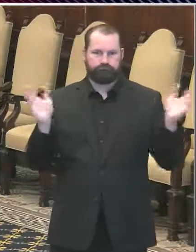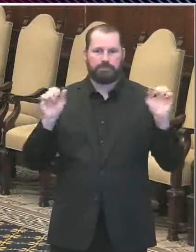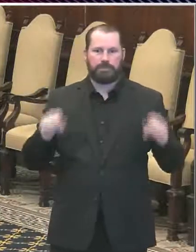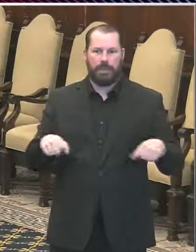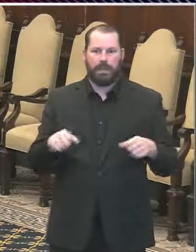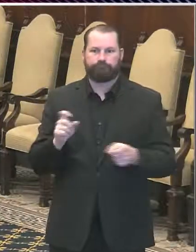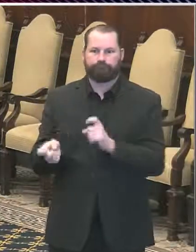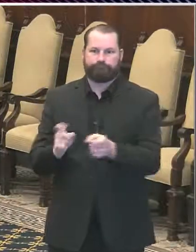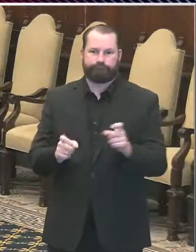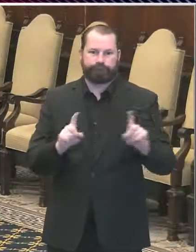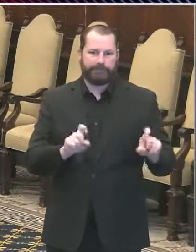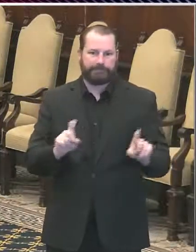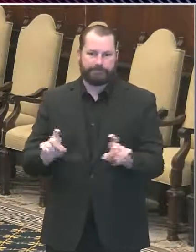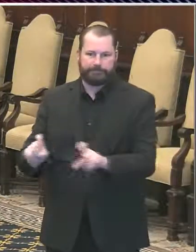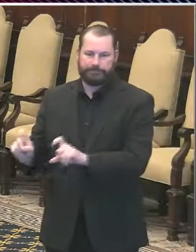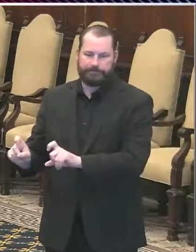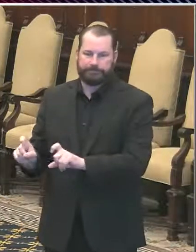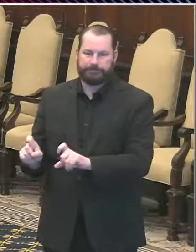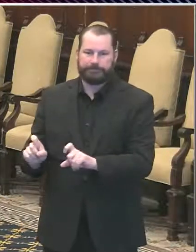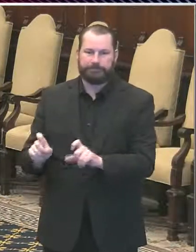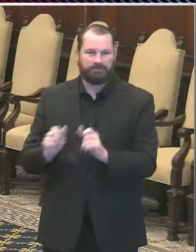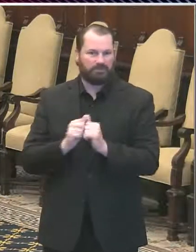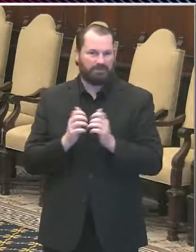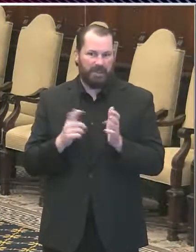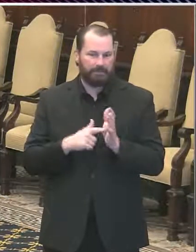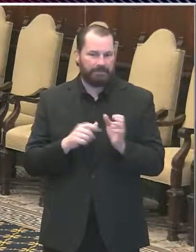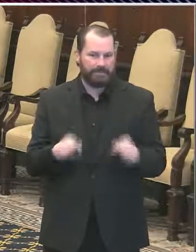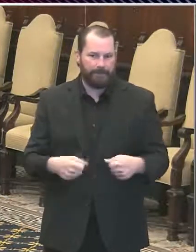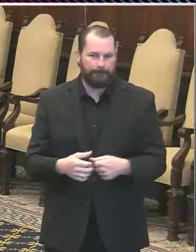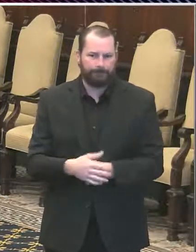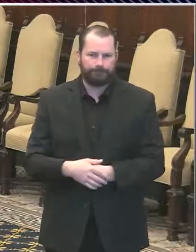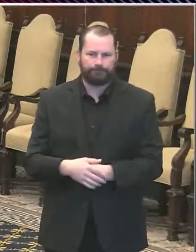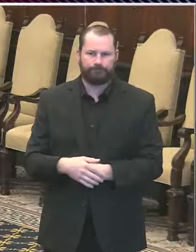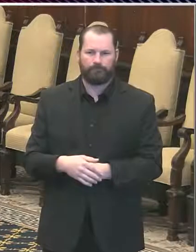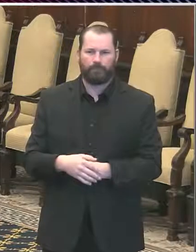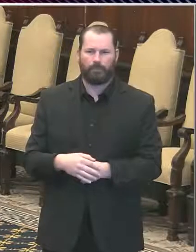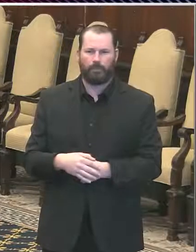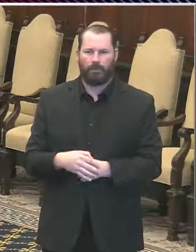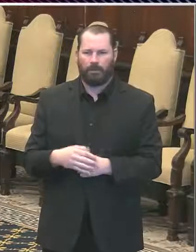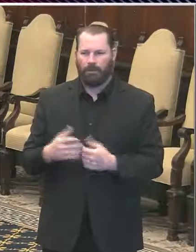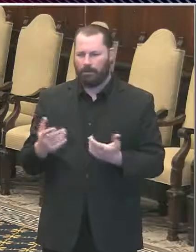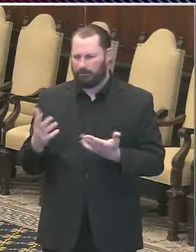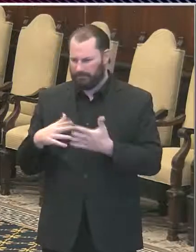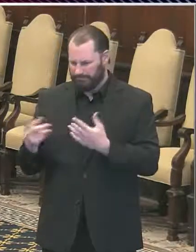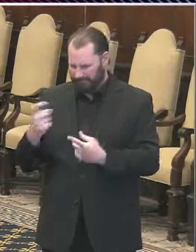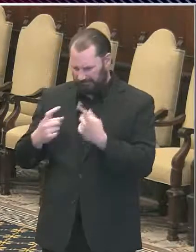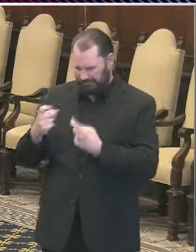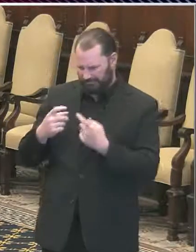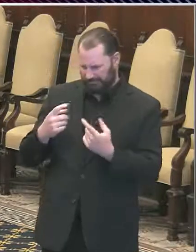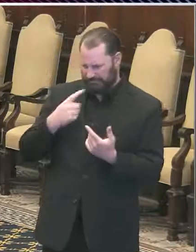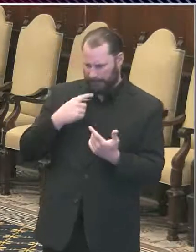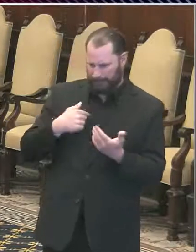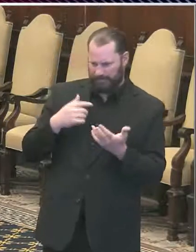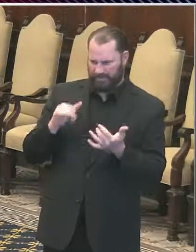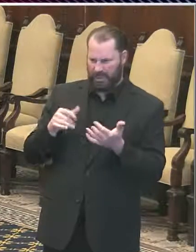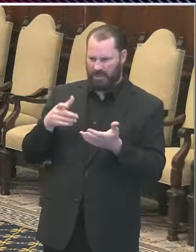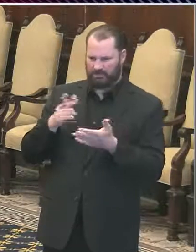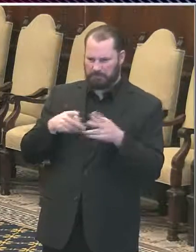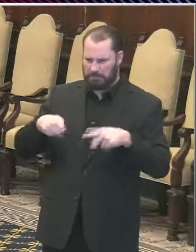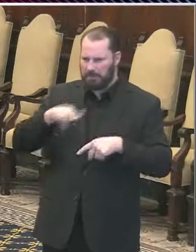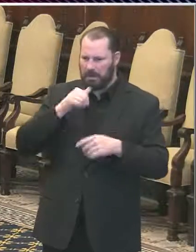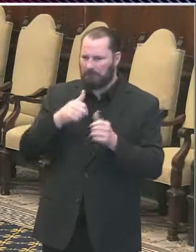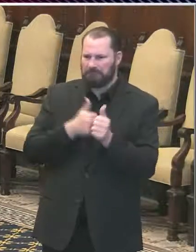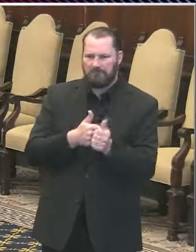about people who are not following our social distancing recommendations. But I want to emphasize that most people in Philadelphia are following our recommendations.